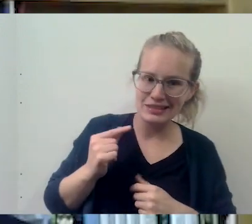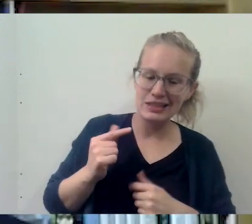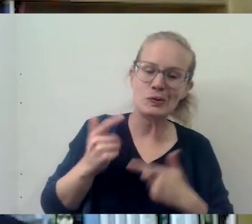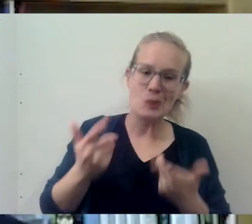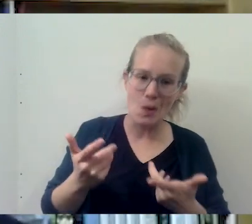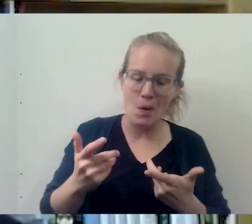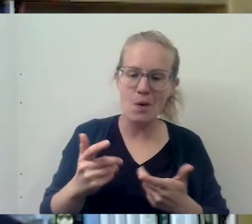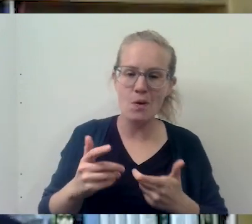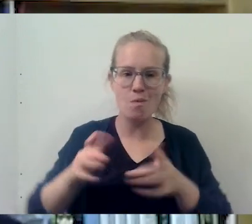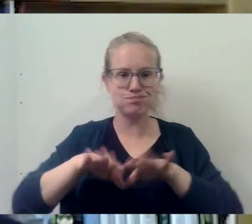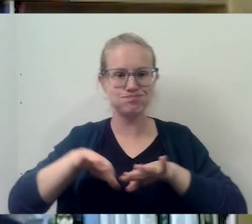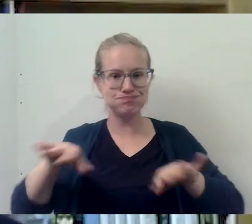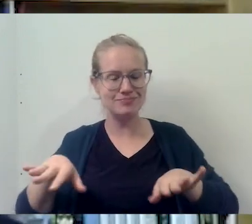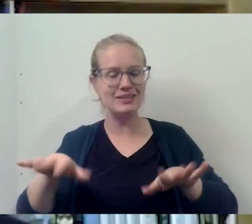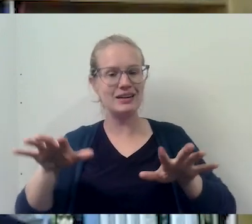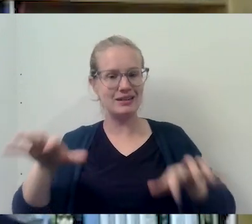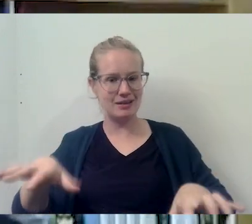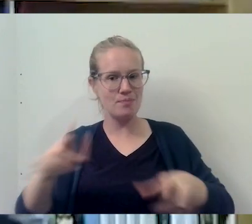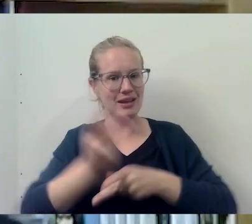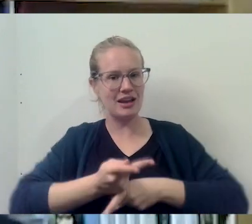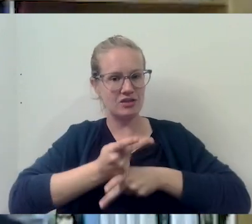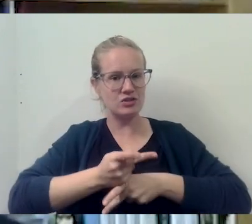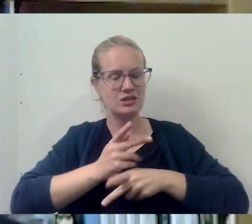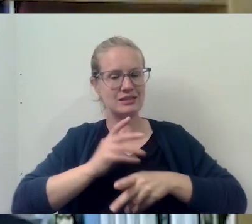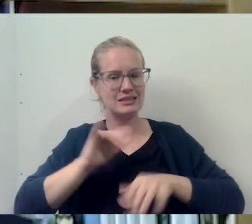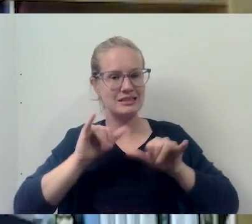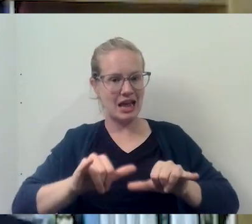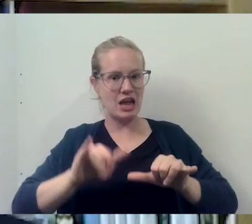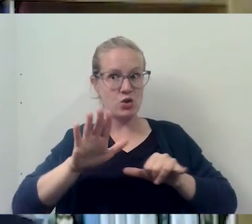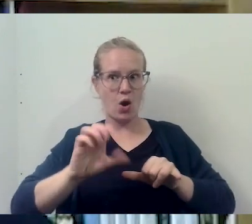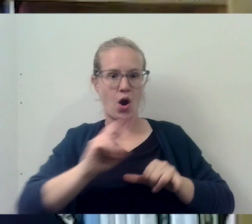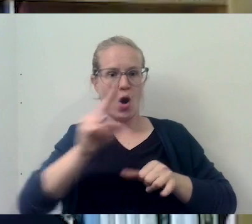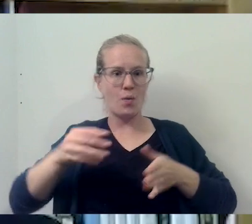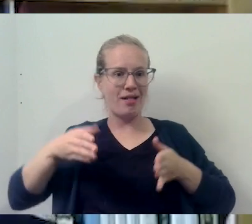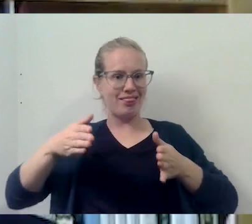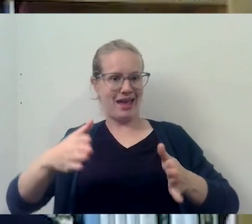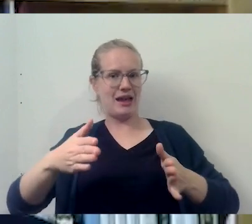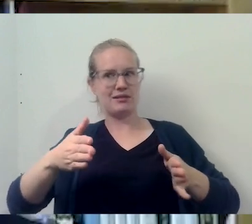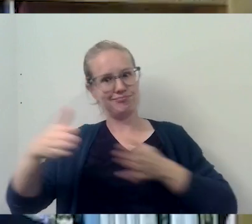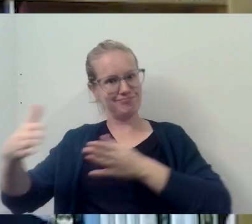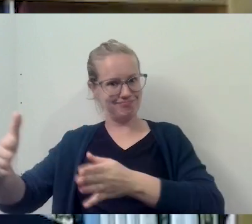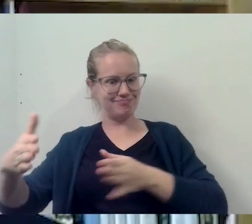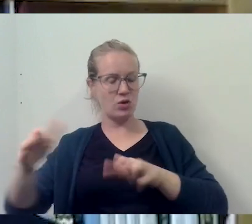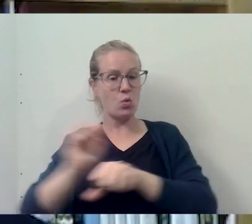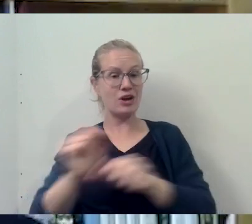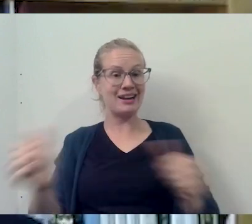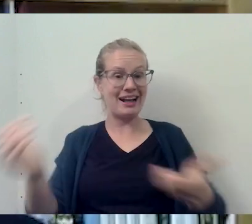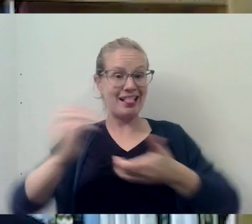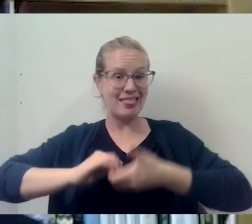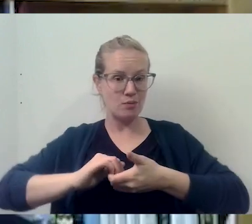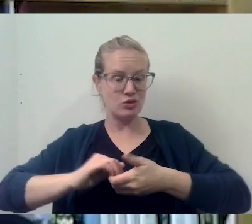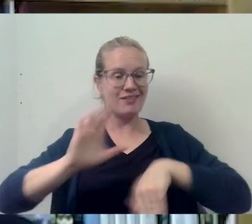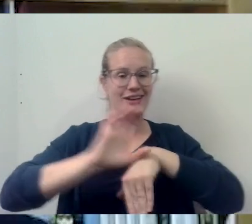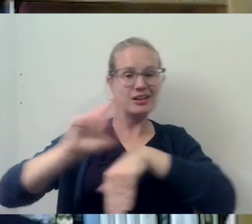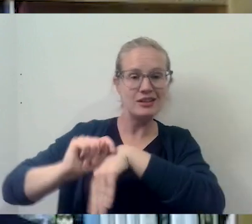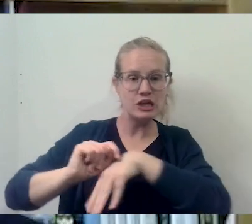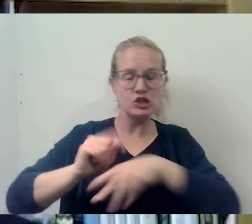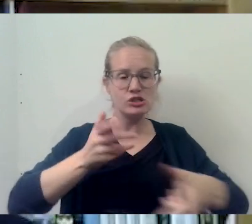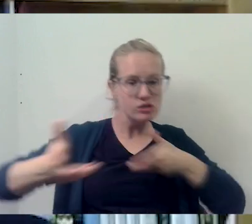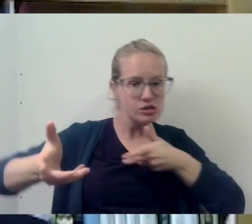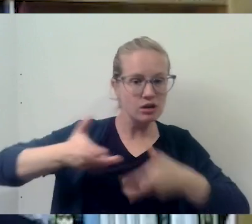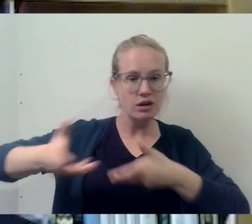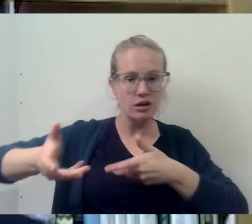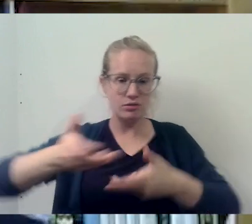And so we, we got to be careful to stay within our lane and work collaboratively in consultation with